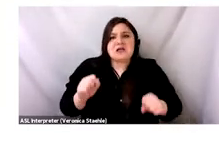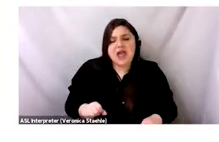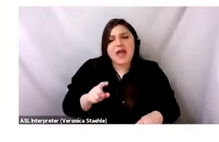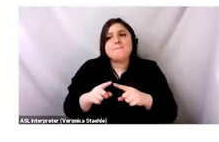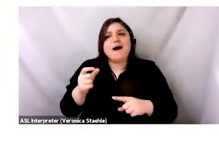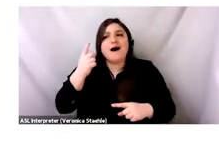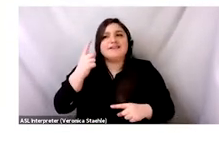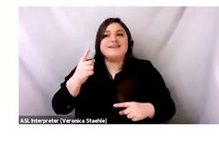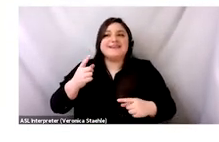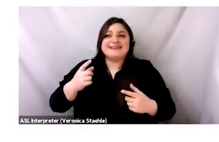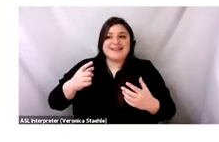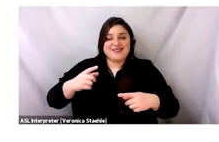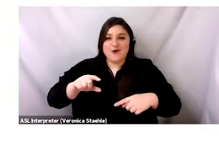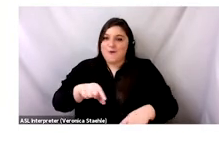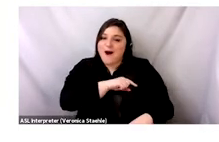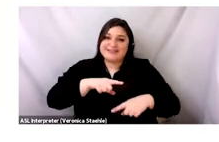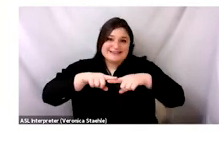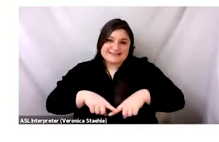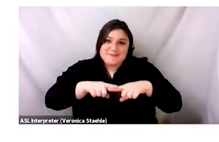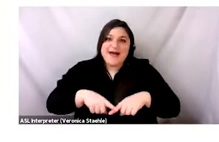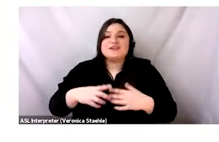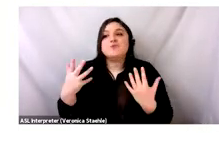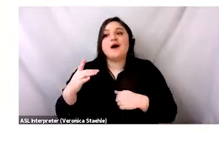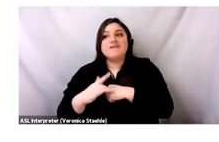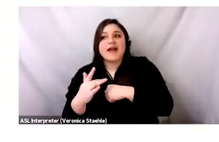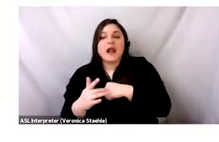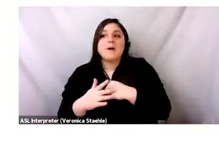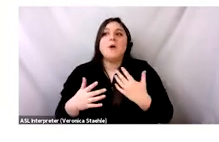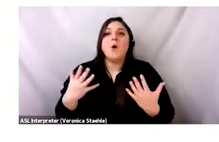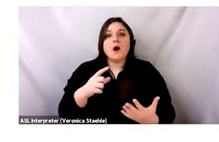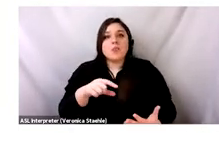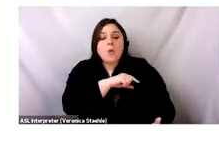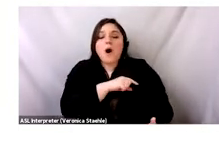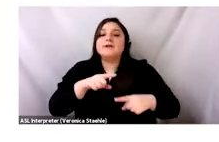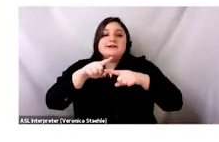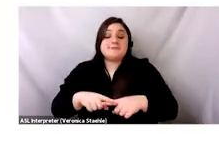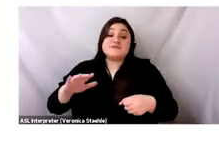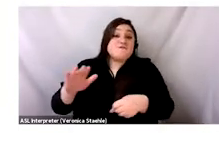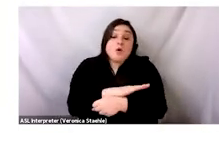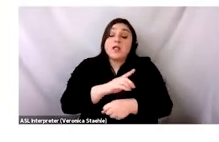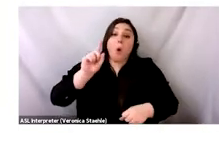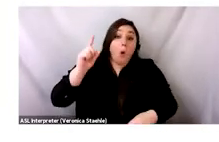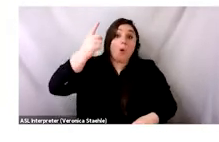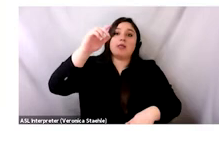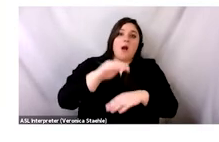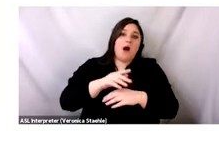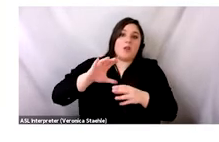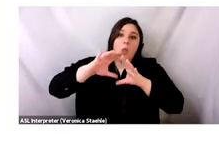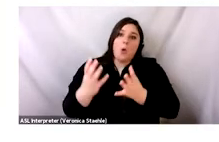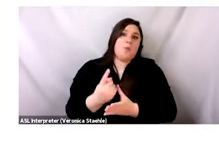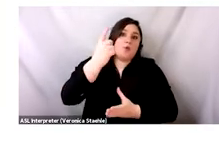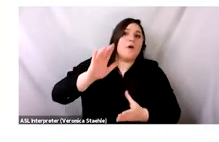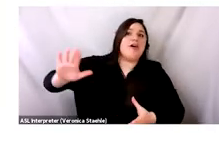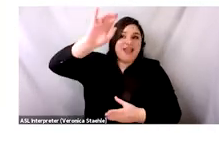they're still at the service of exporters in the Global North. Availability and quality depends on what people in the Global North are making,